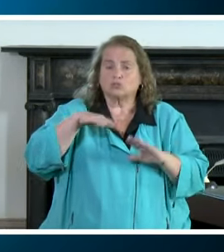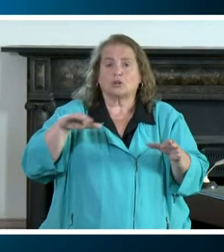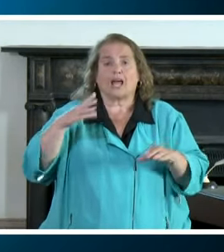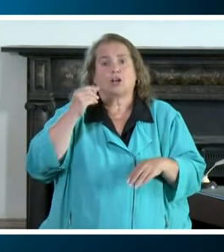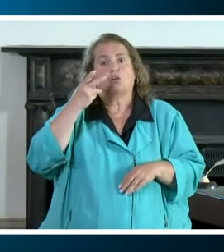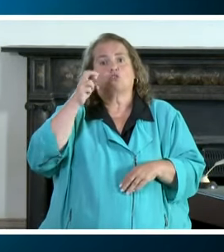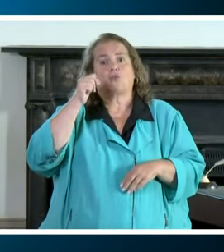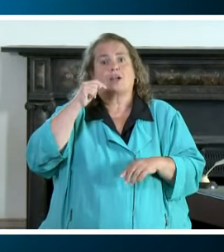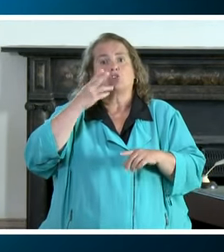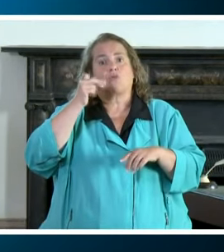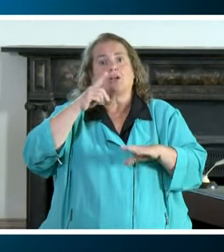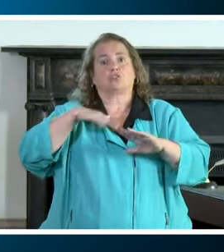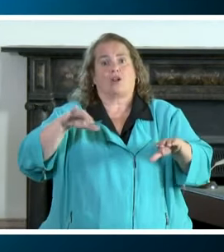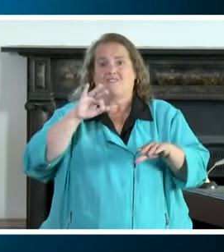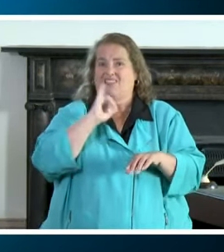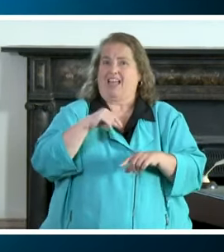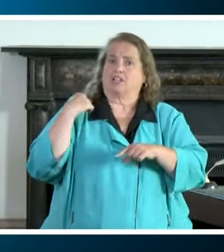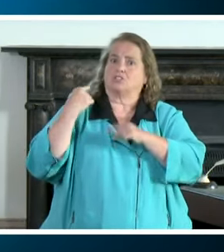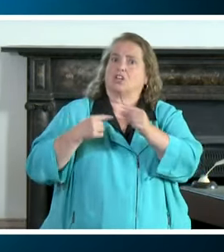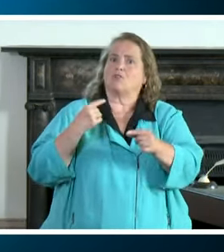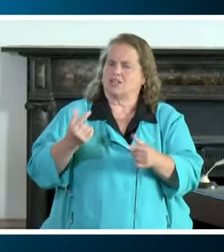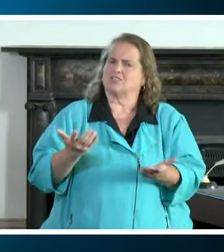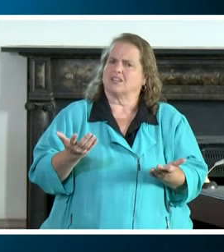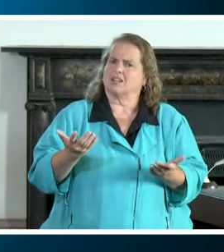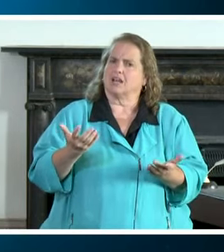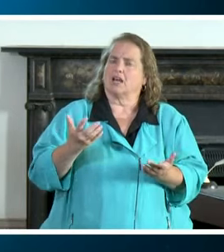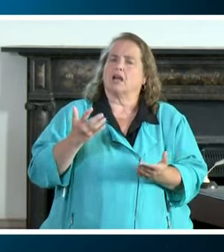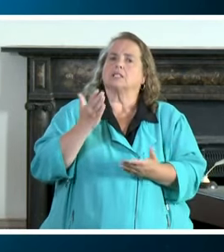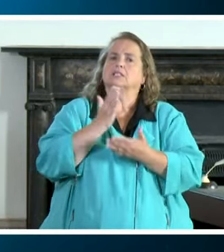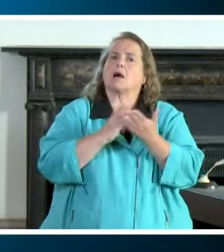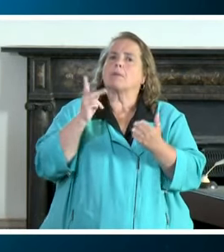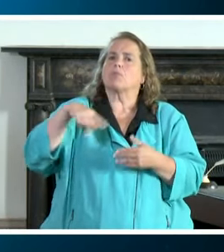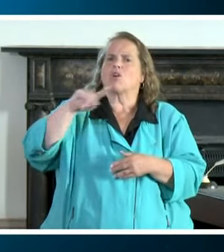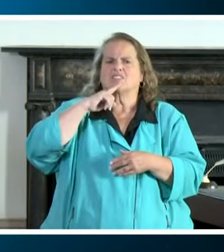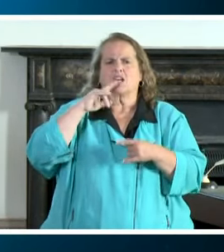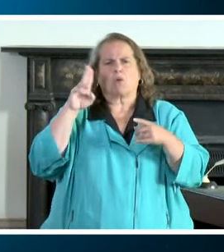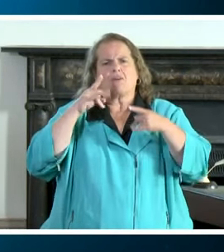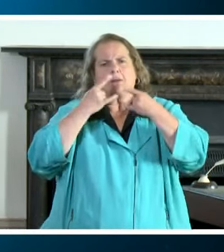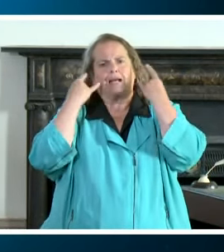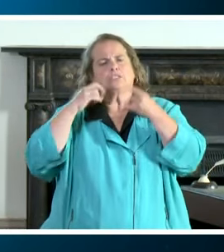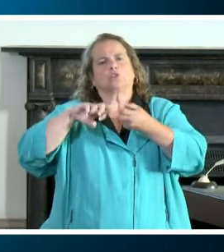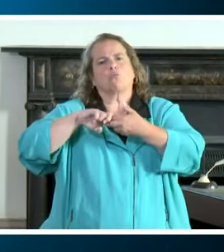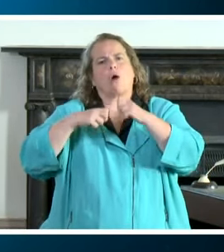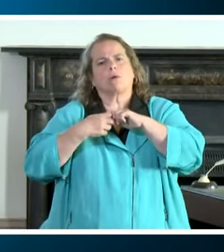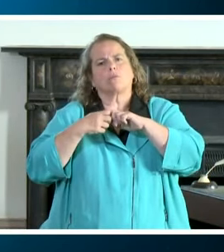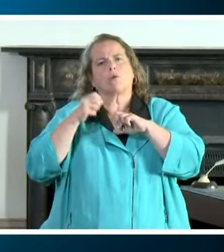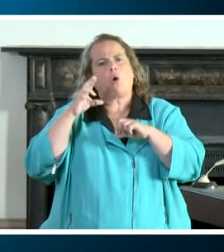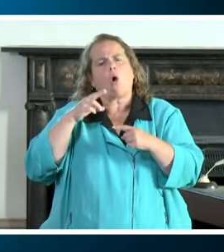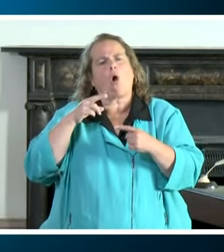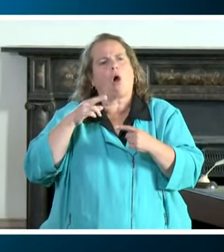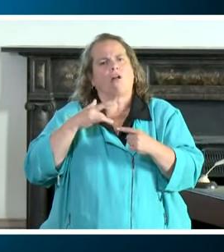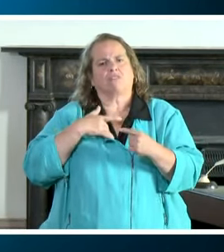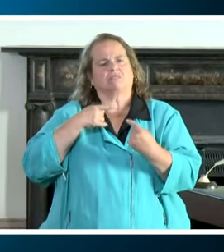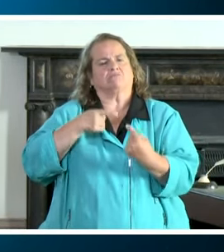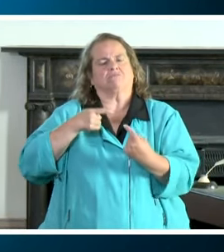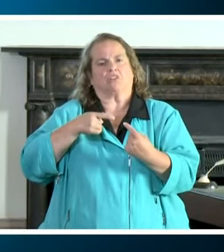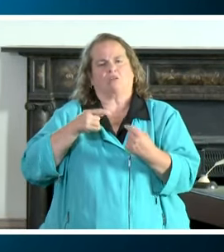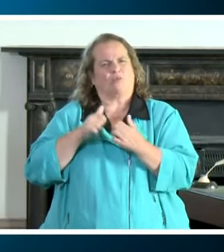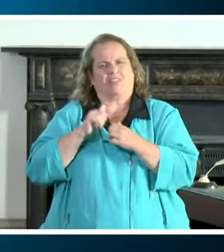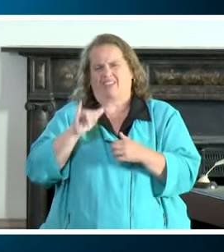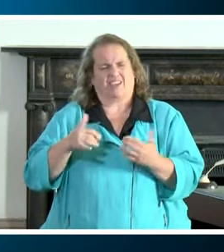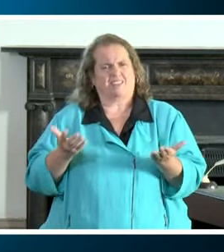And we're seeing on social media that somehow is a problem or is controversial. Controversial. So,